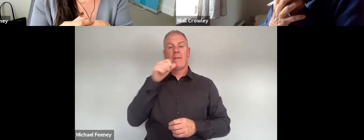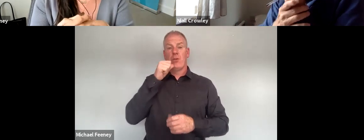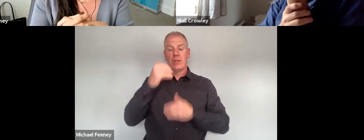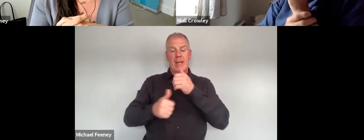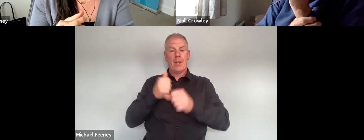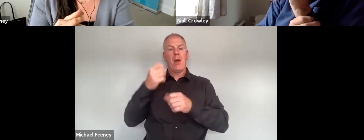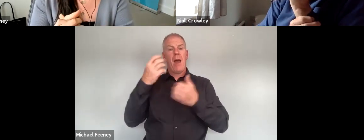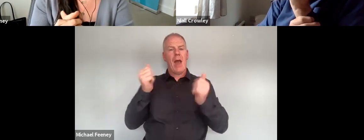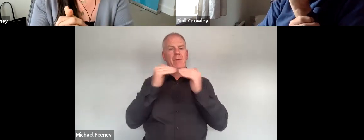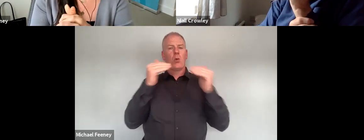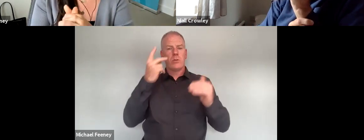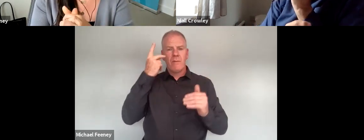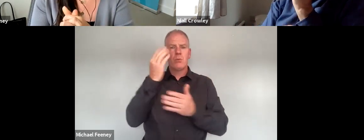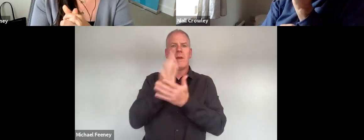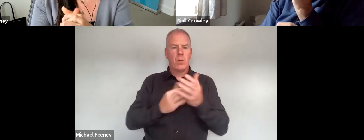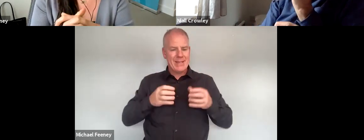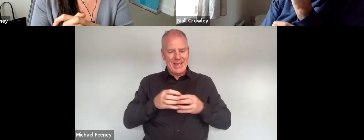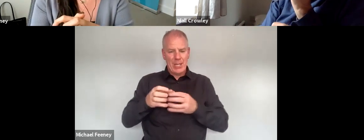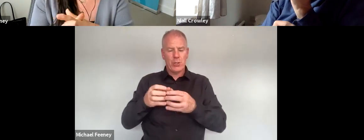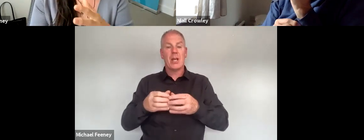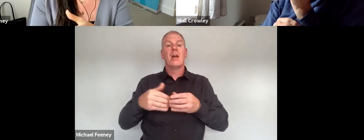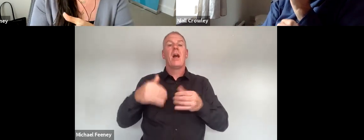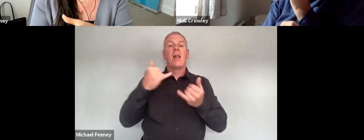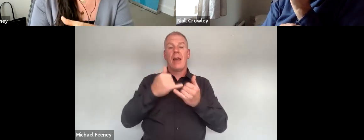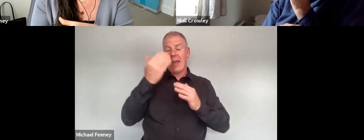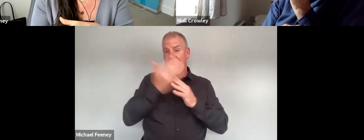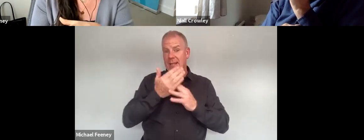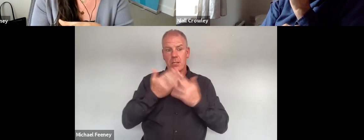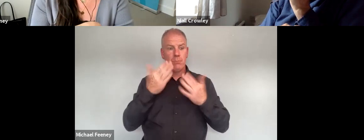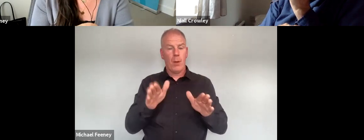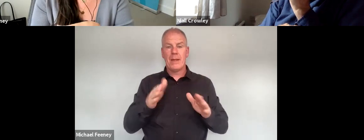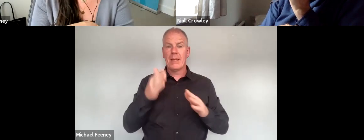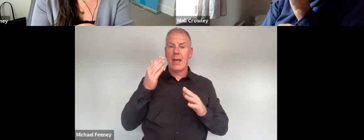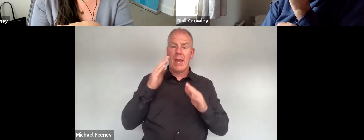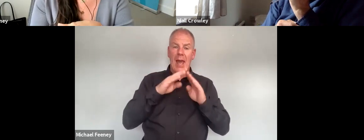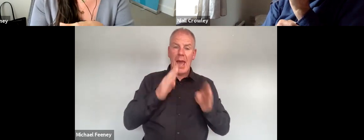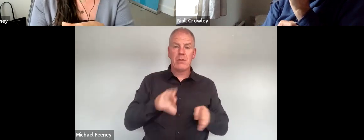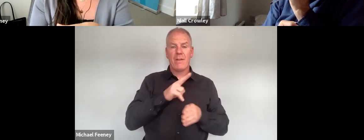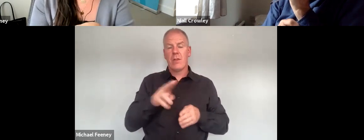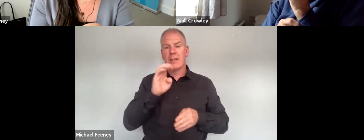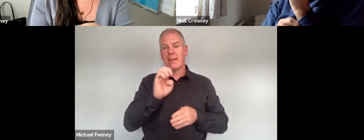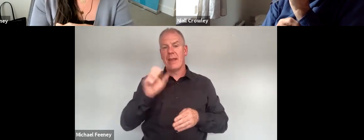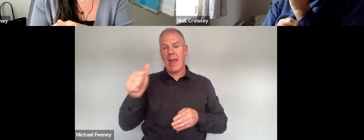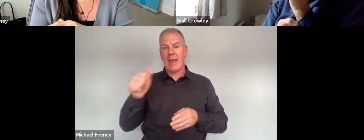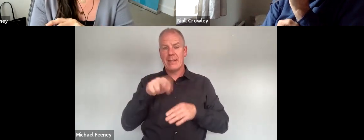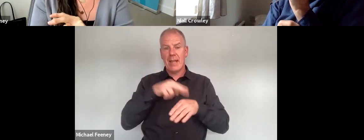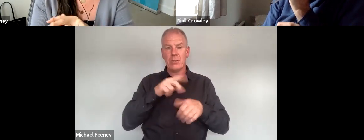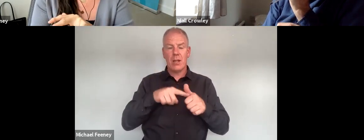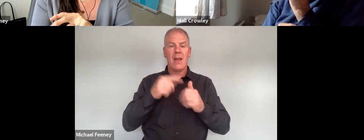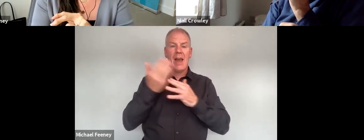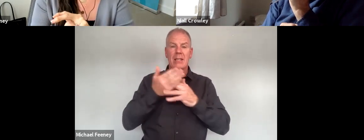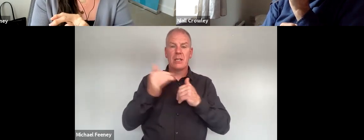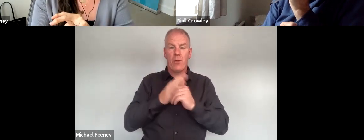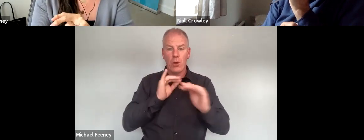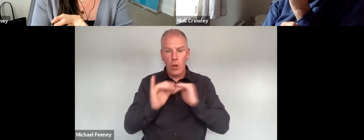reviews in a number of sectors including access to public housing for non-EEA nationals access to interpreters for people